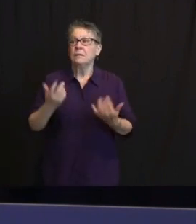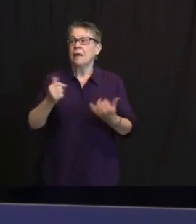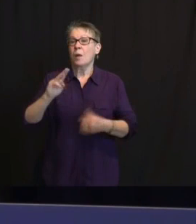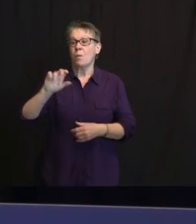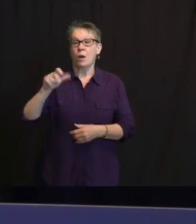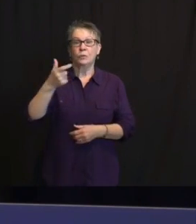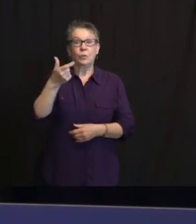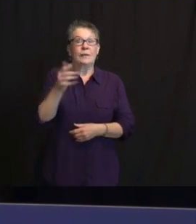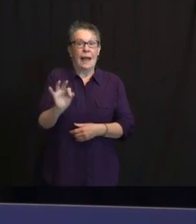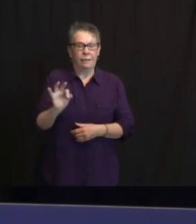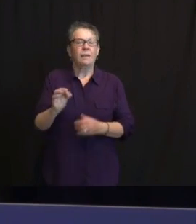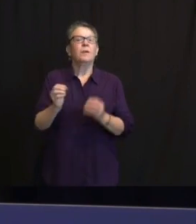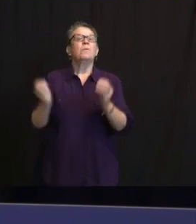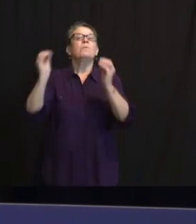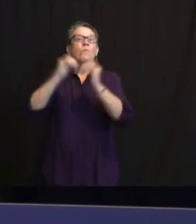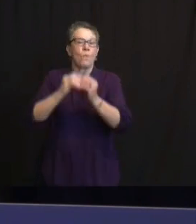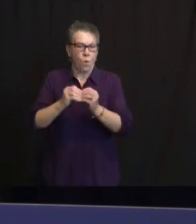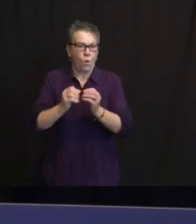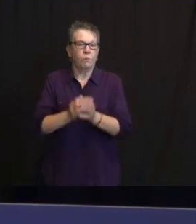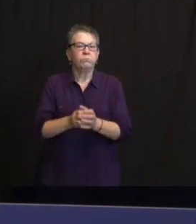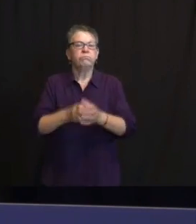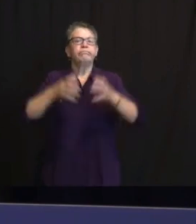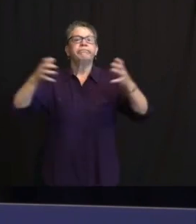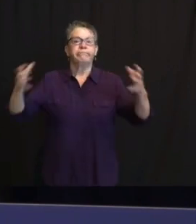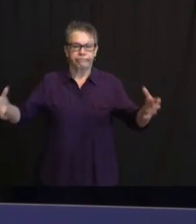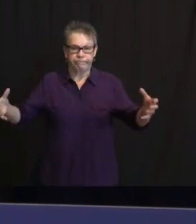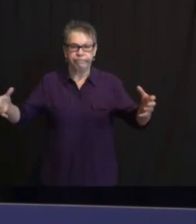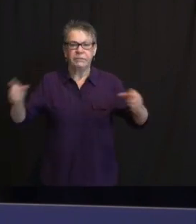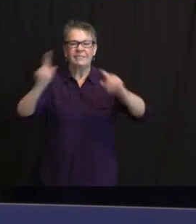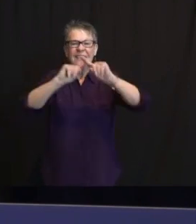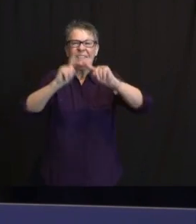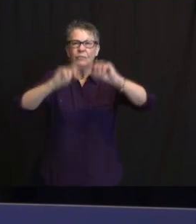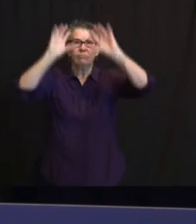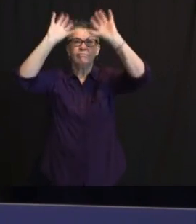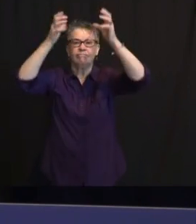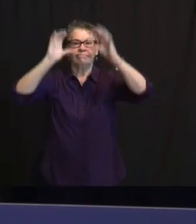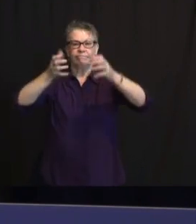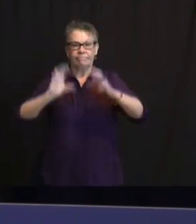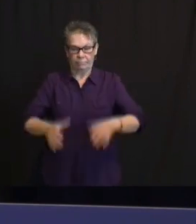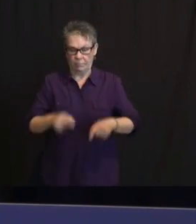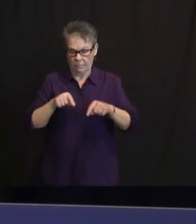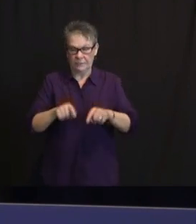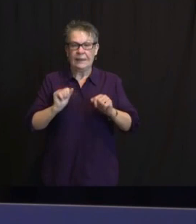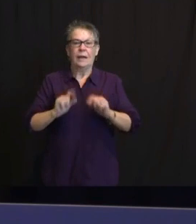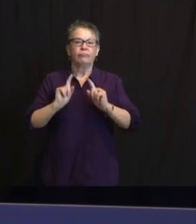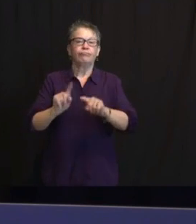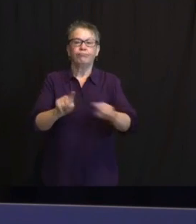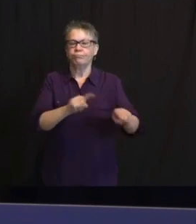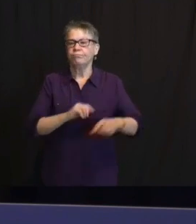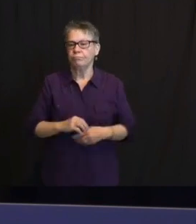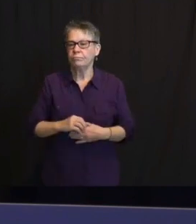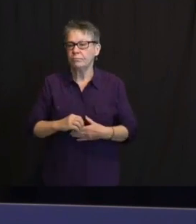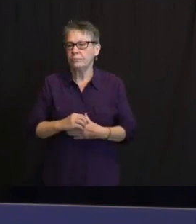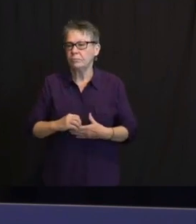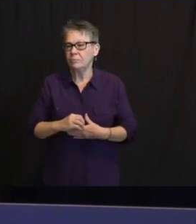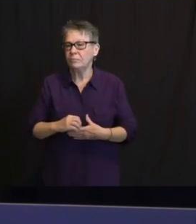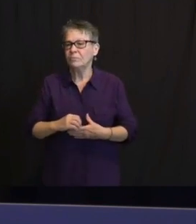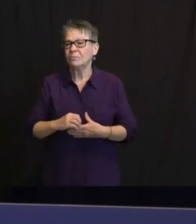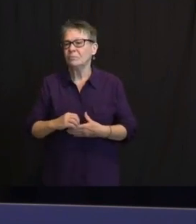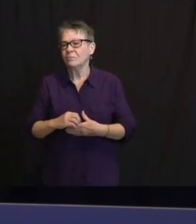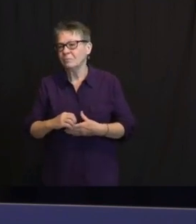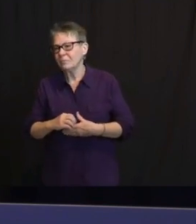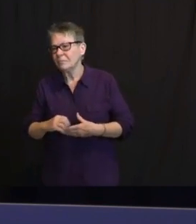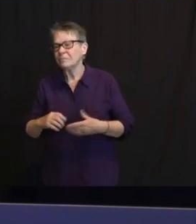INDIVIDUALS WHO EXPERIENCE HOMELESSNESS, EDUCATORS, PUBLIC TRANSPORTATION WORKERS ARE ALSO HIGH RISK OF EXPOSURE